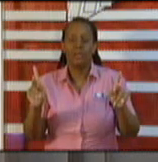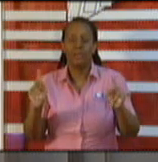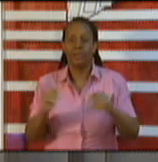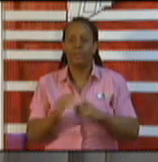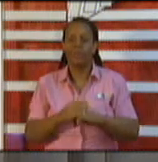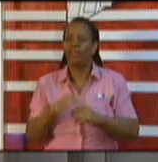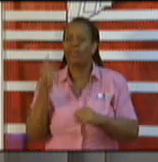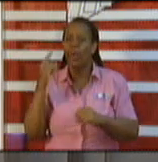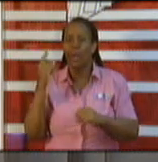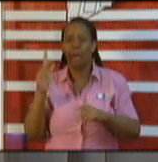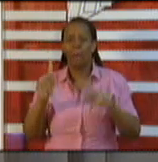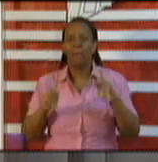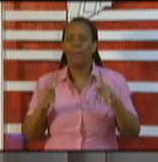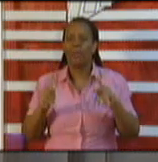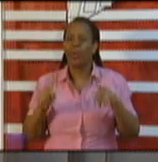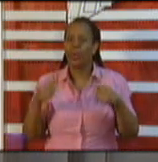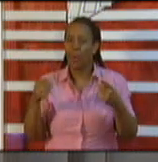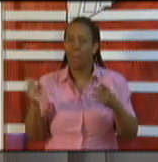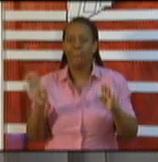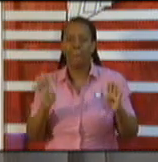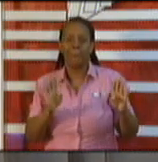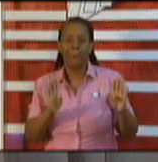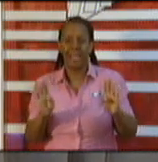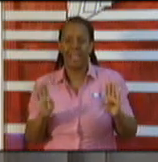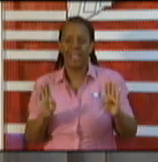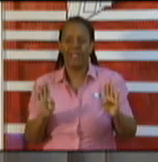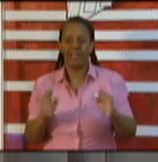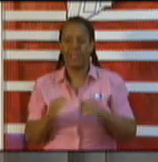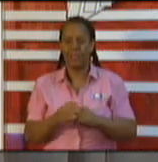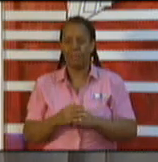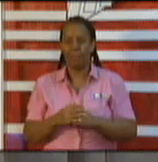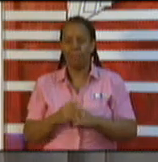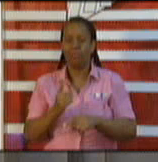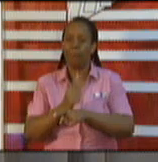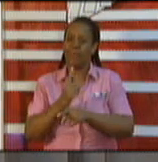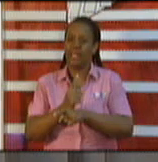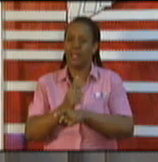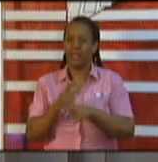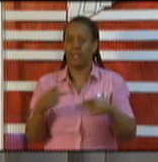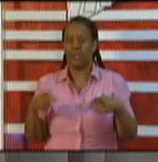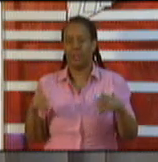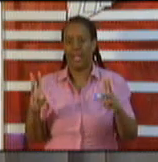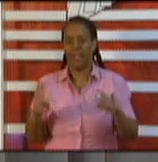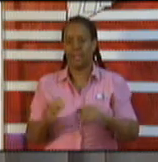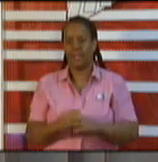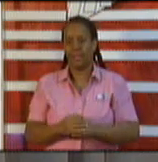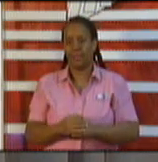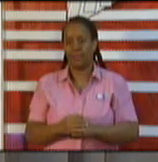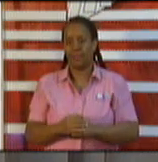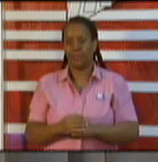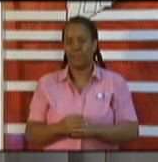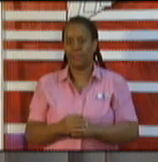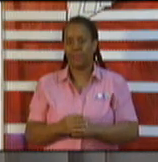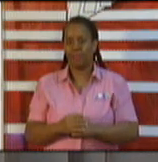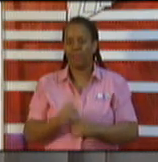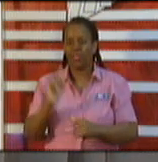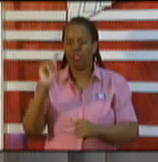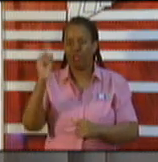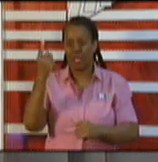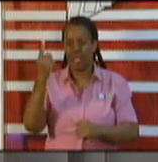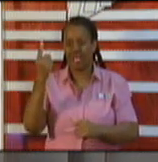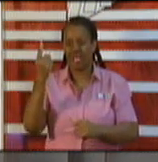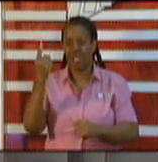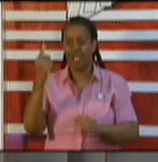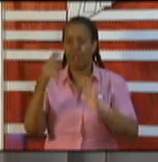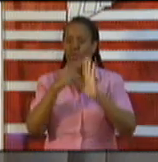going to the bars and congregating on the roads, pavements outside of the bars. So the first step is today we will roll back